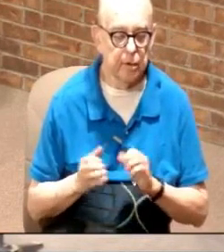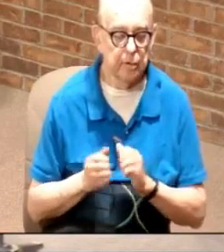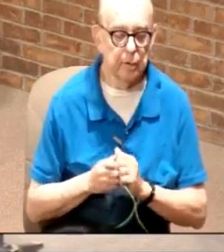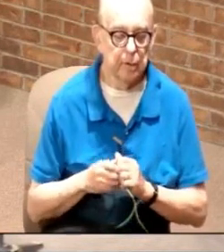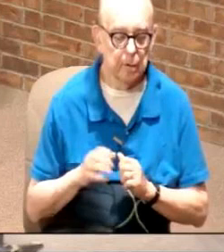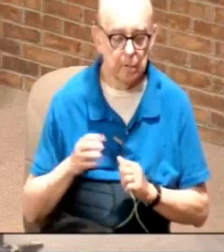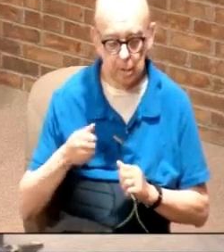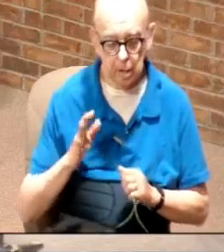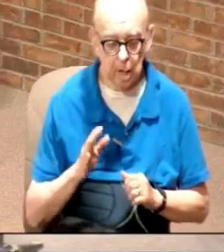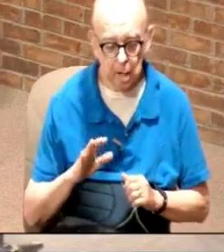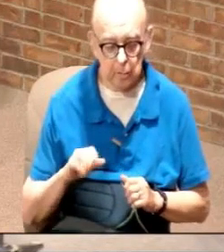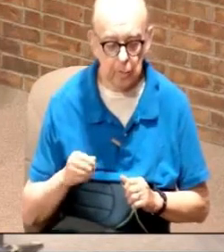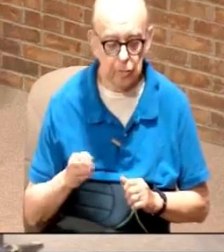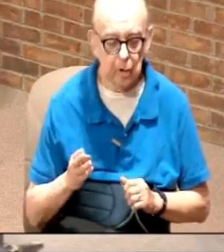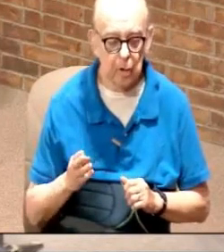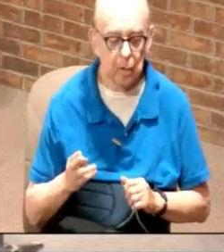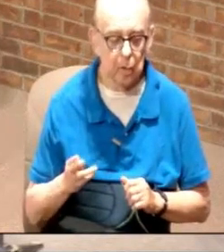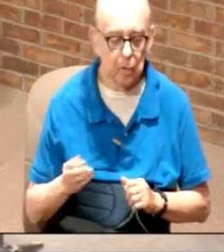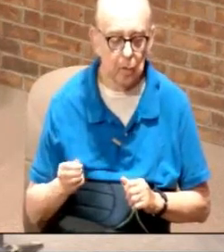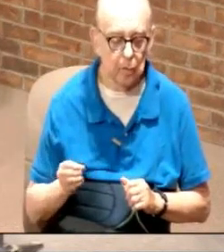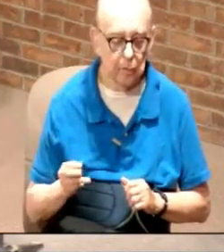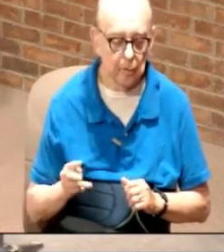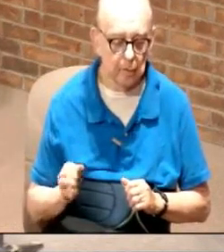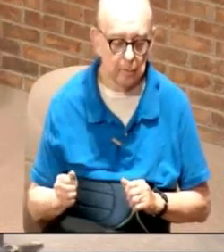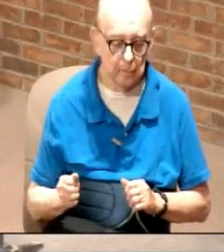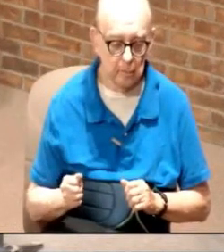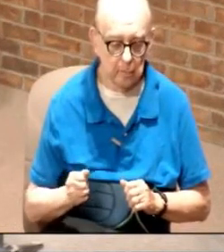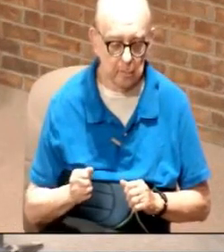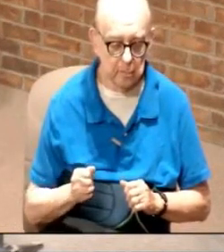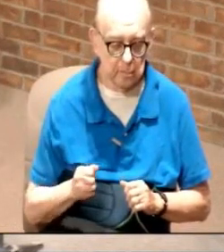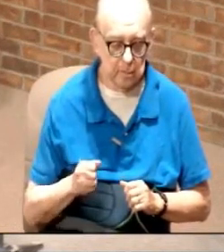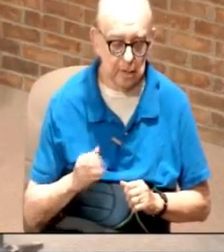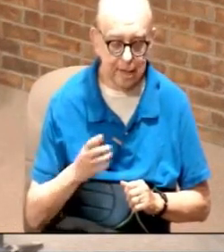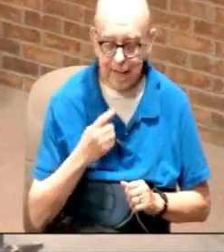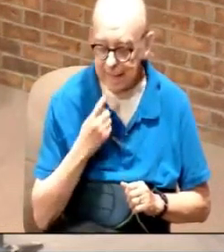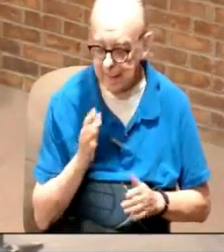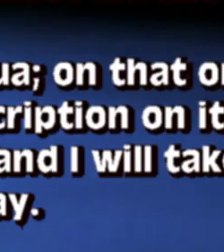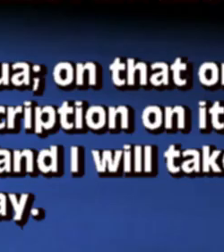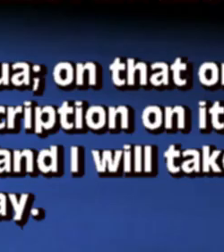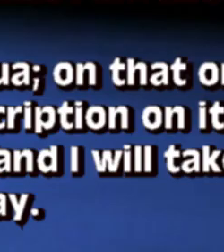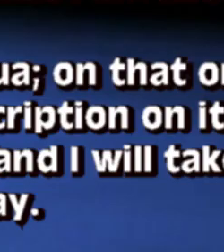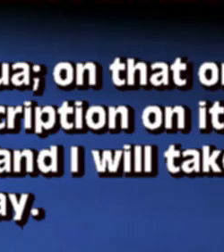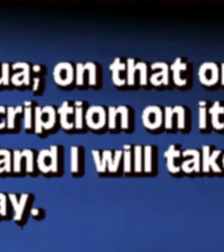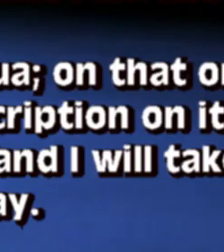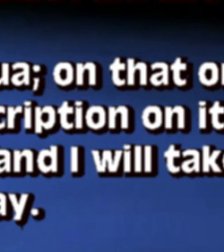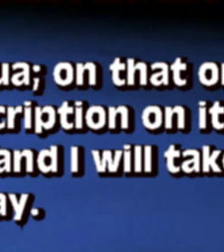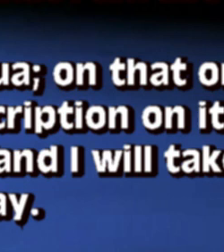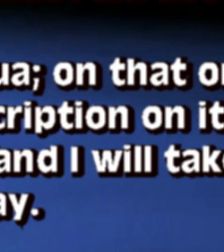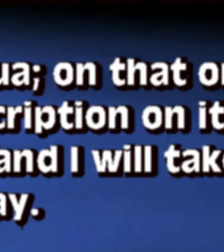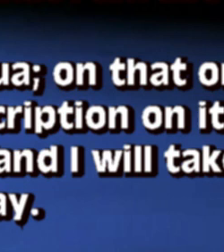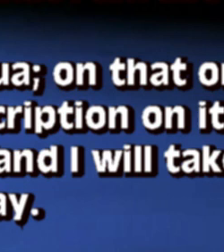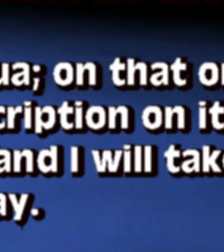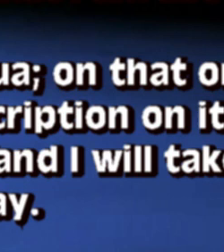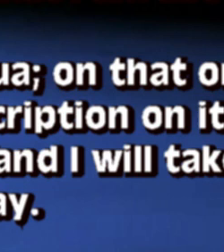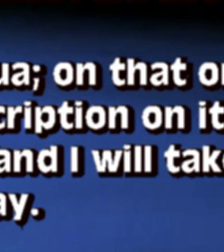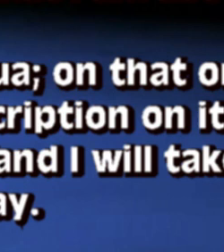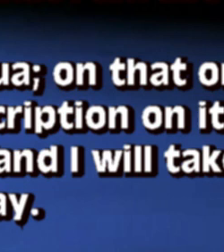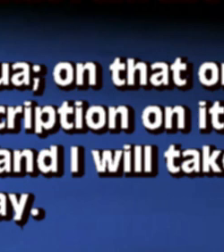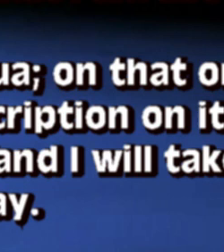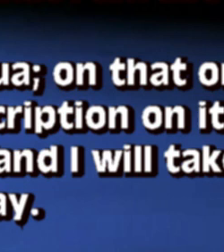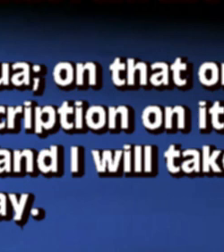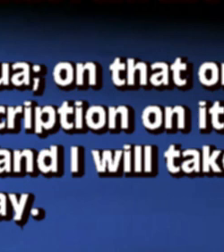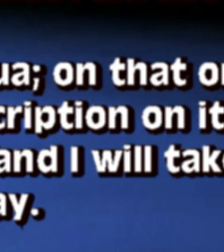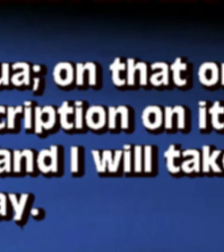To Jehovah. He says this. He says, Listen, high priest Joshua.